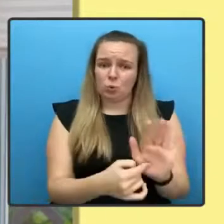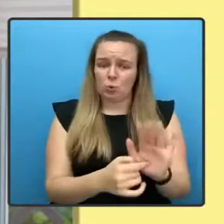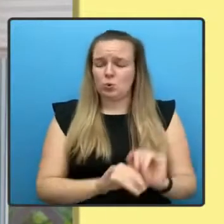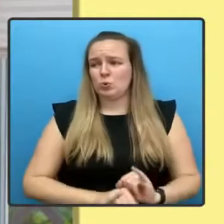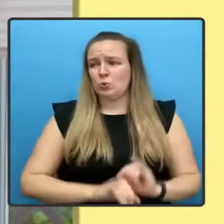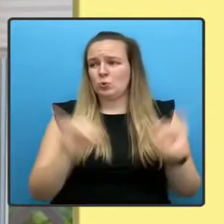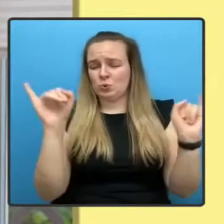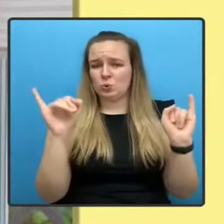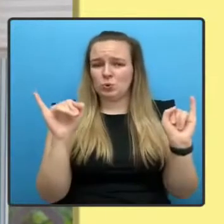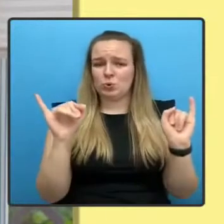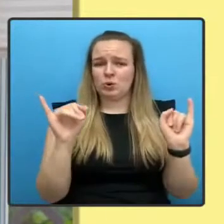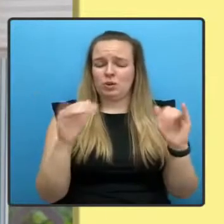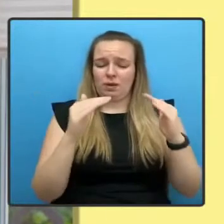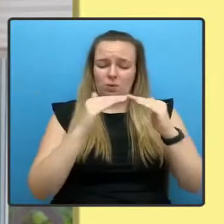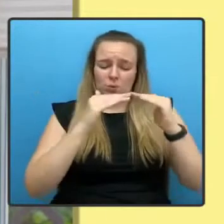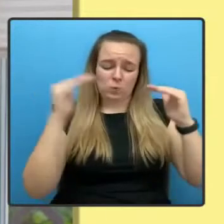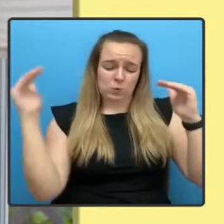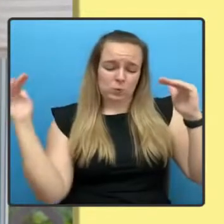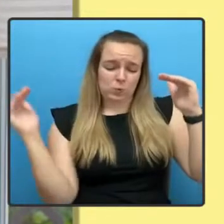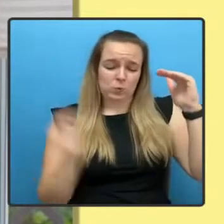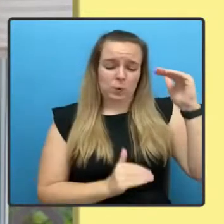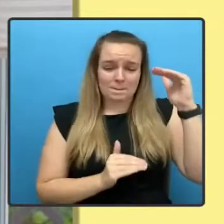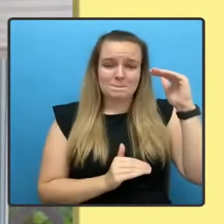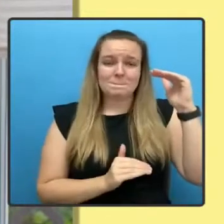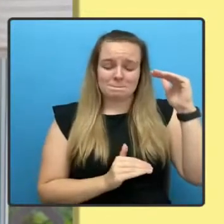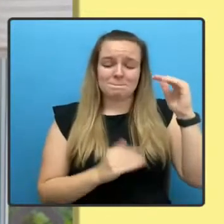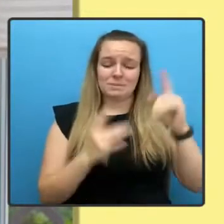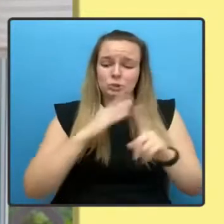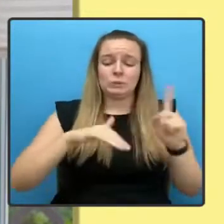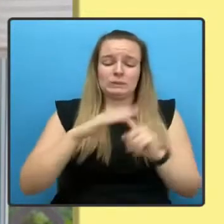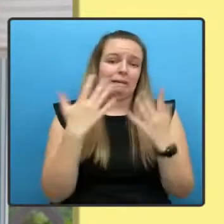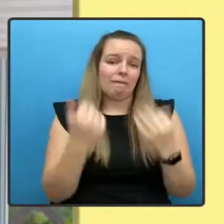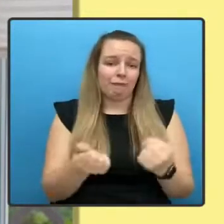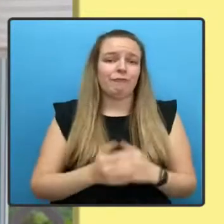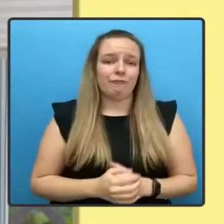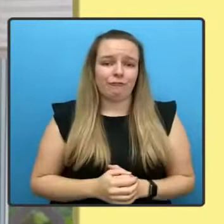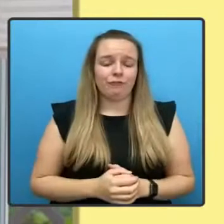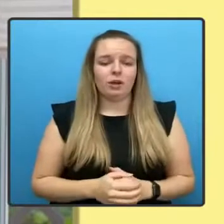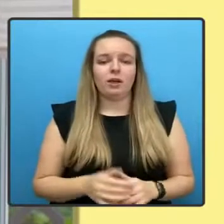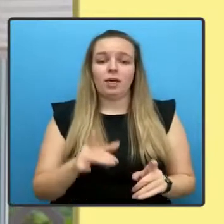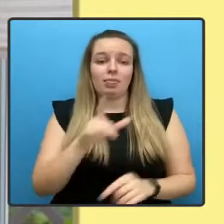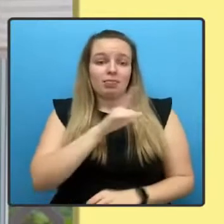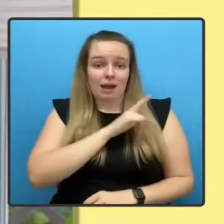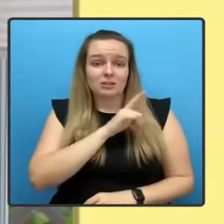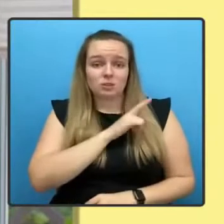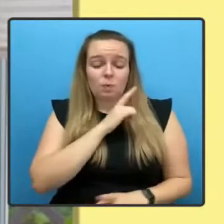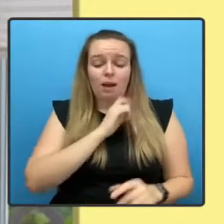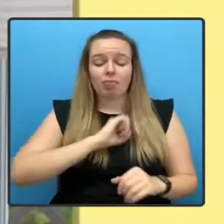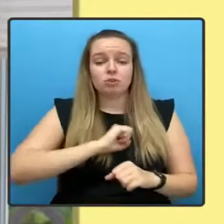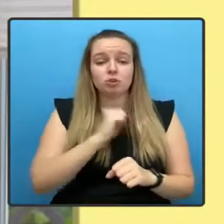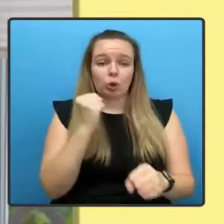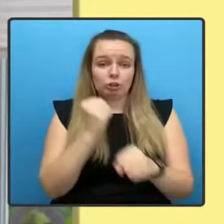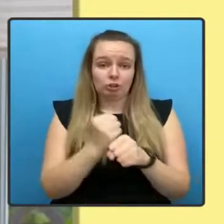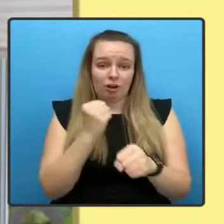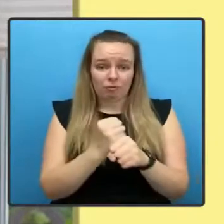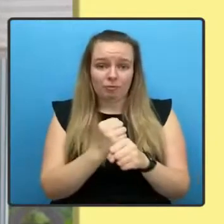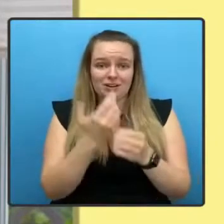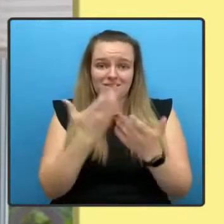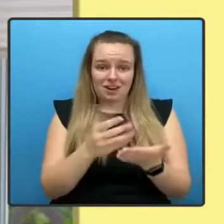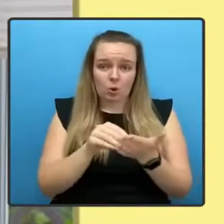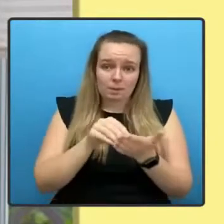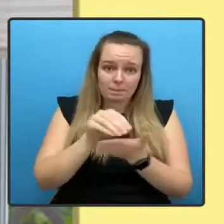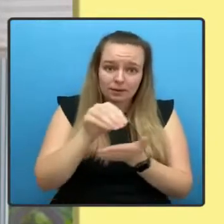that exist in our society. That is why the Scottish government is giving money directly to those who need it.